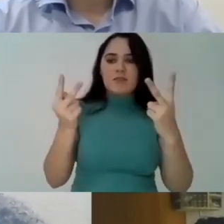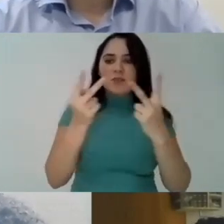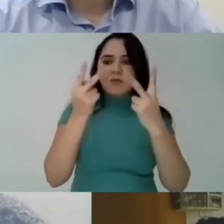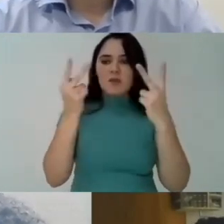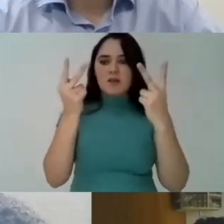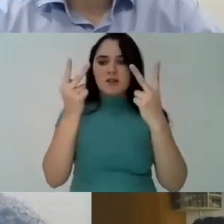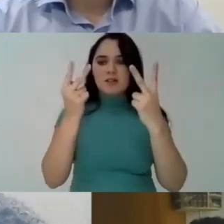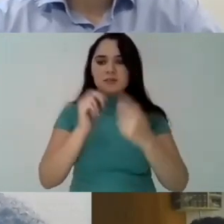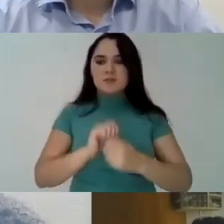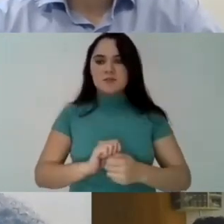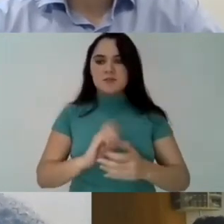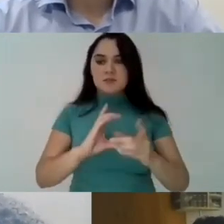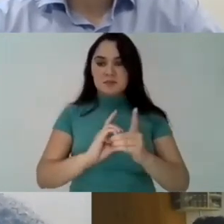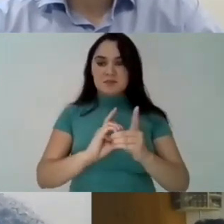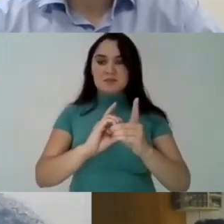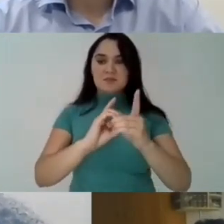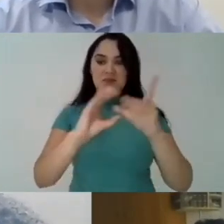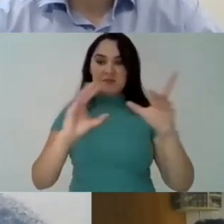and also